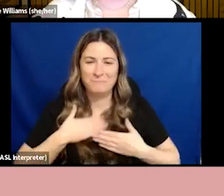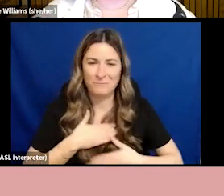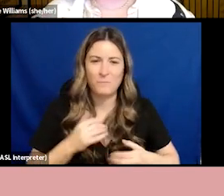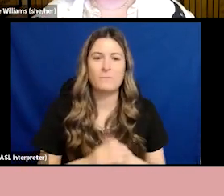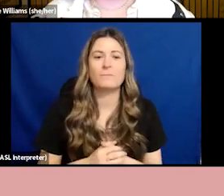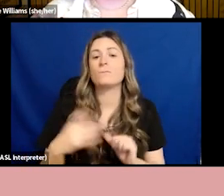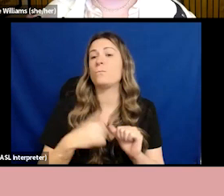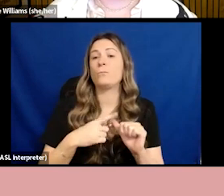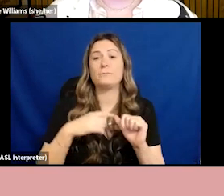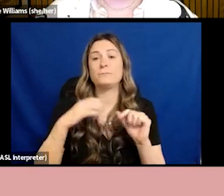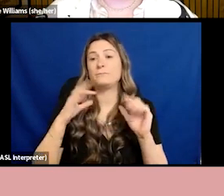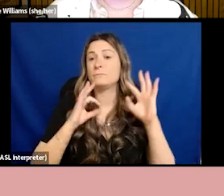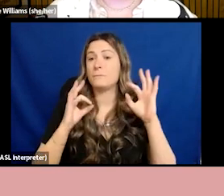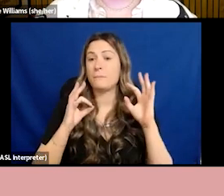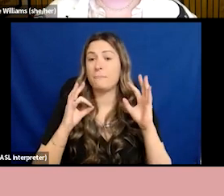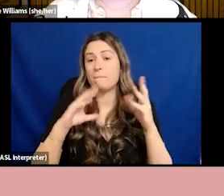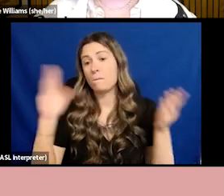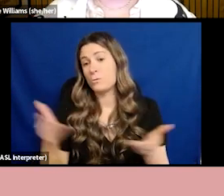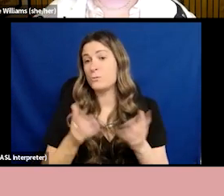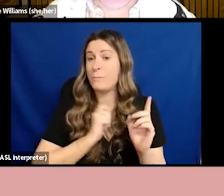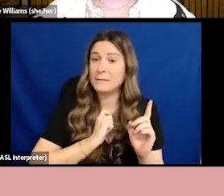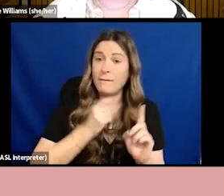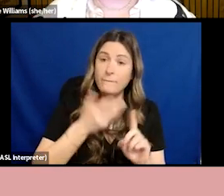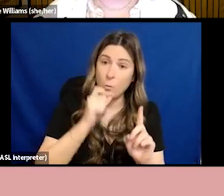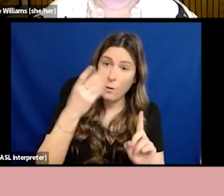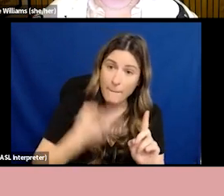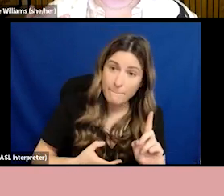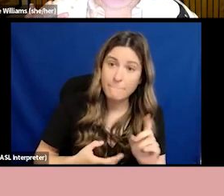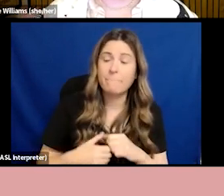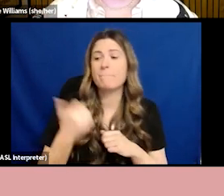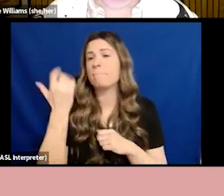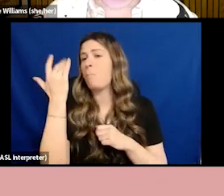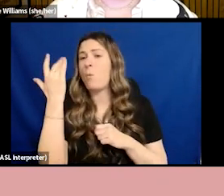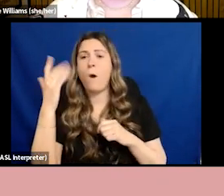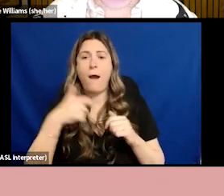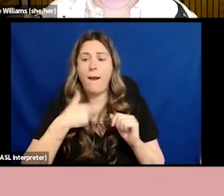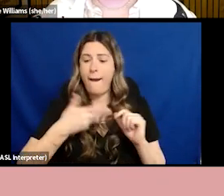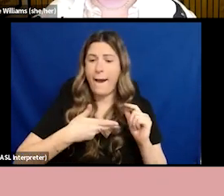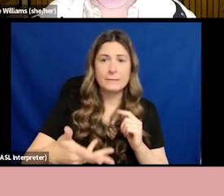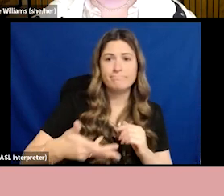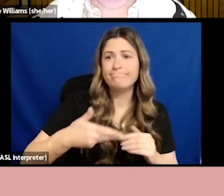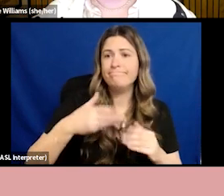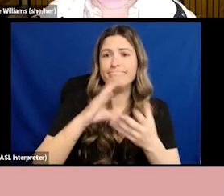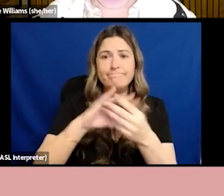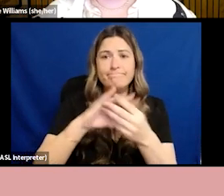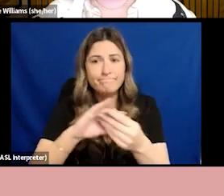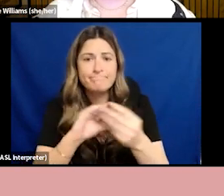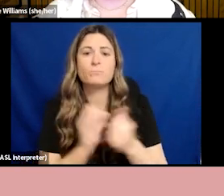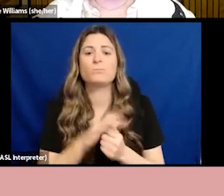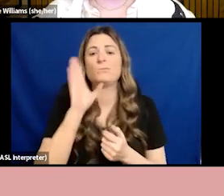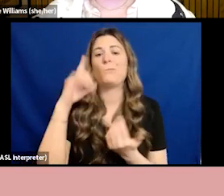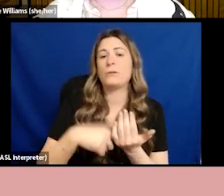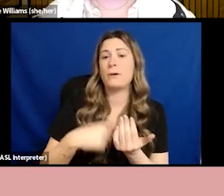why I'm speaking to you, what gives me sort of the access to the space. We will then talk about what allyship is and what